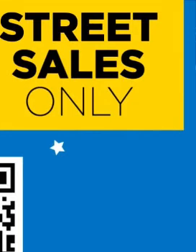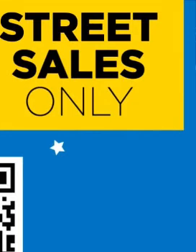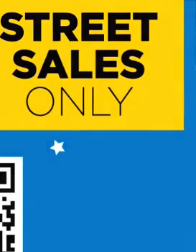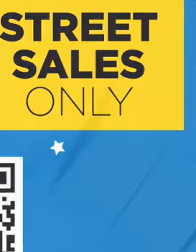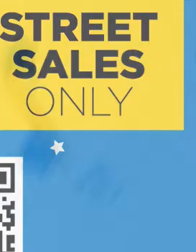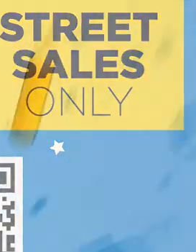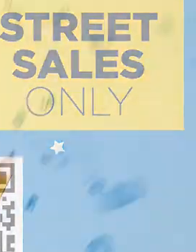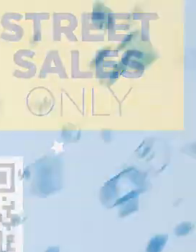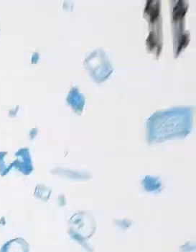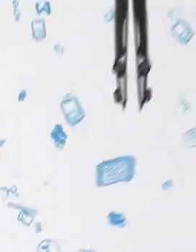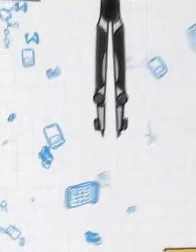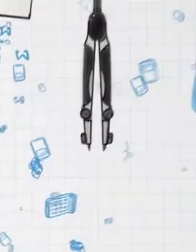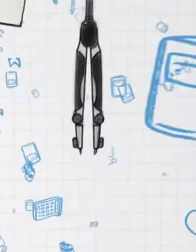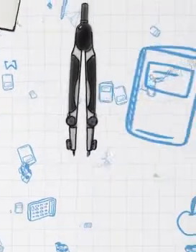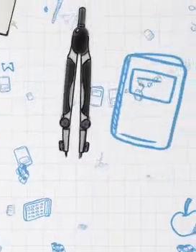Zoshi.